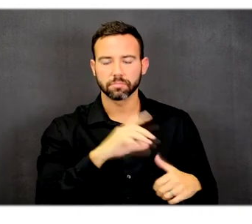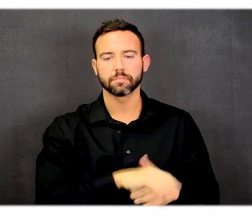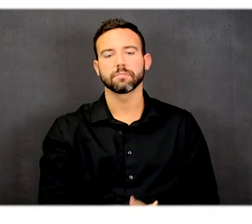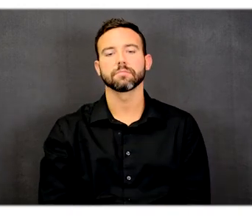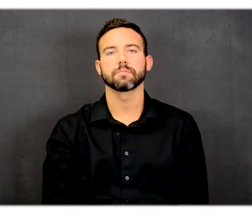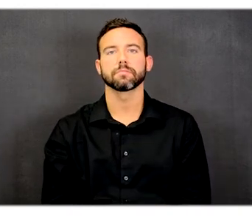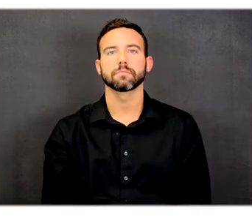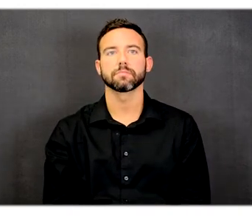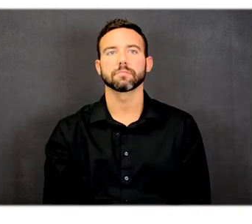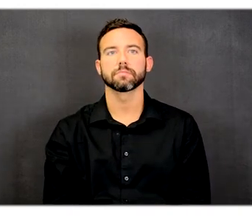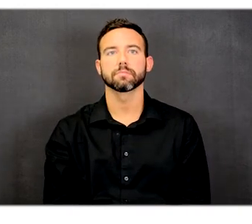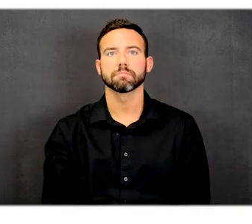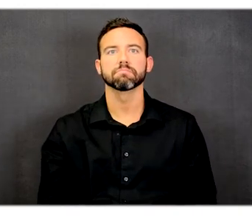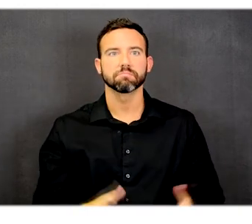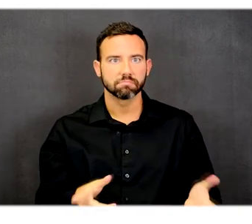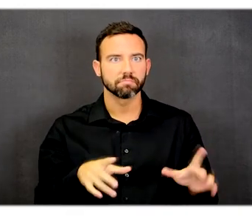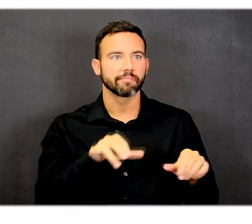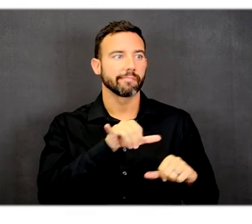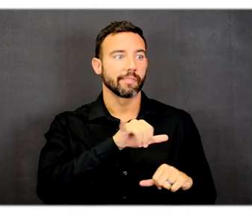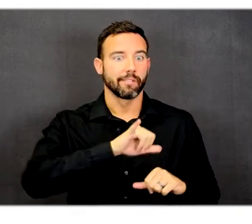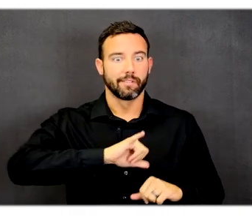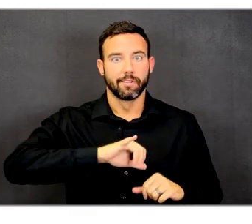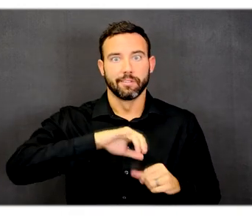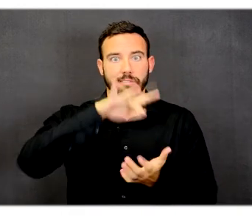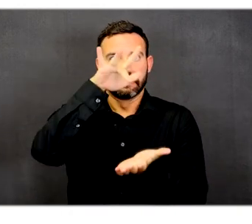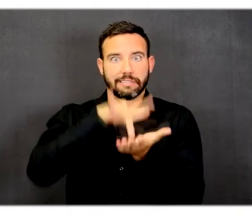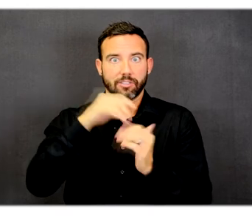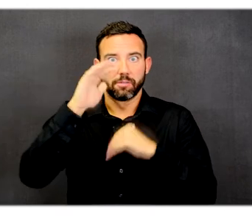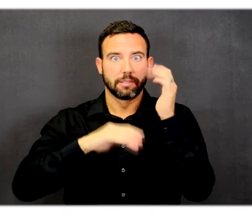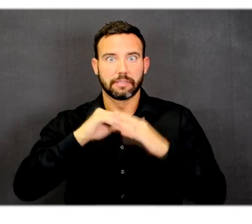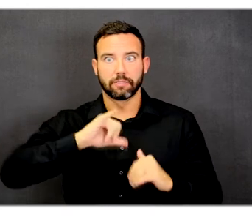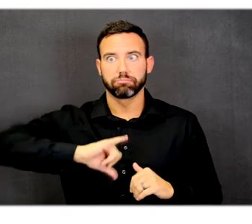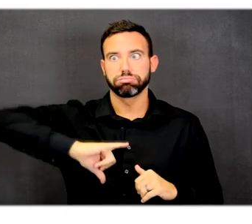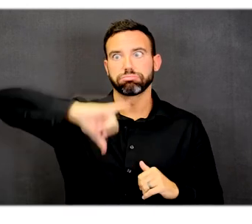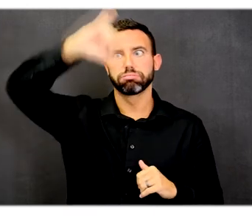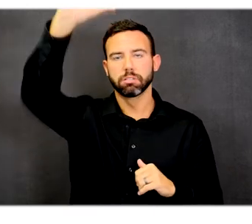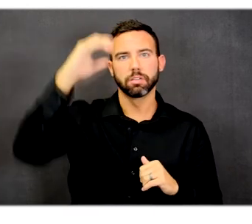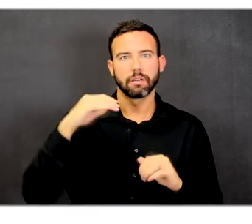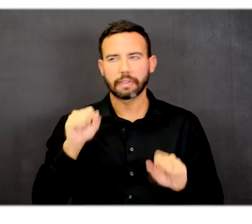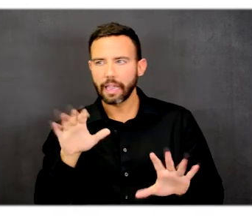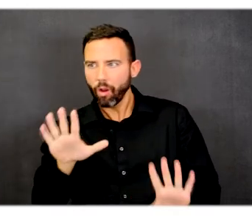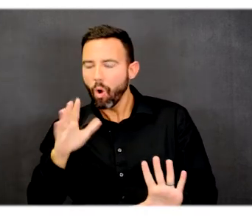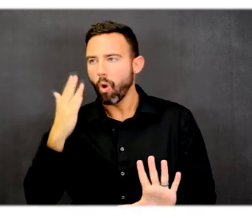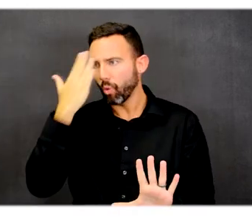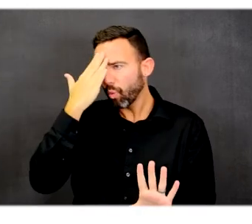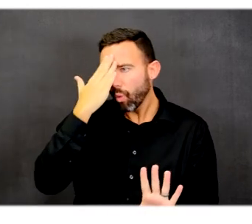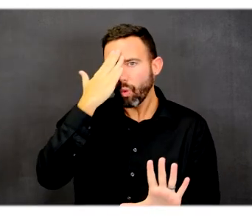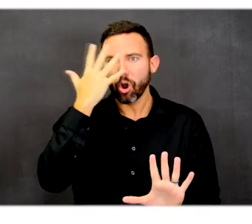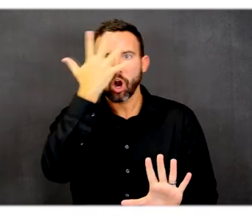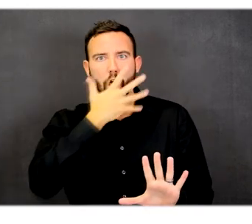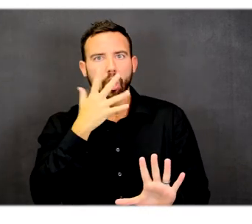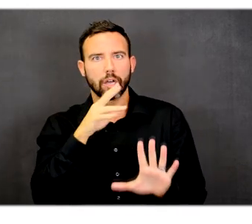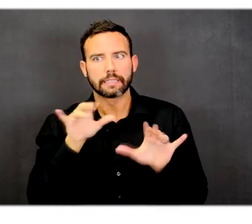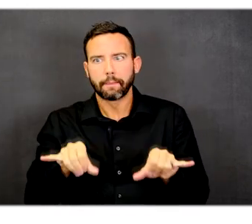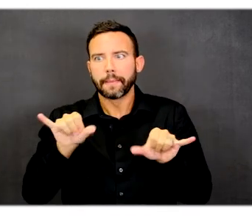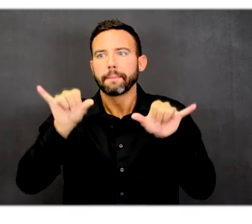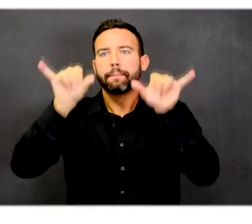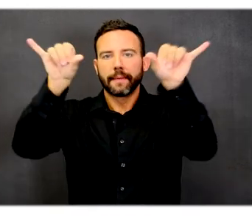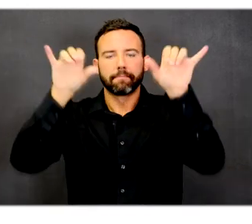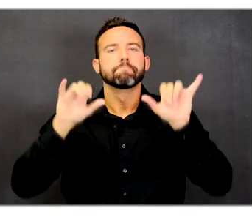Commonality is maintained in the central core of the building to help people navigate and familiarize themselves with each of the floors.